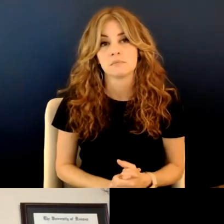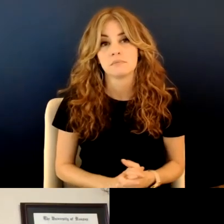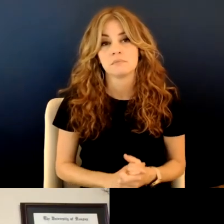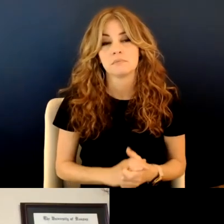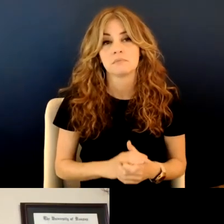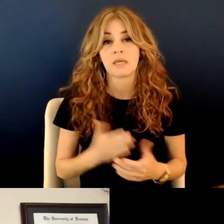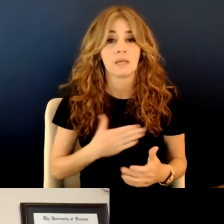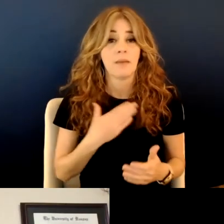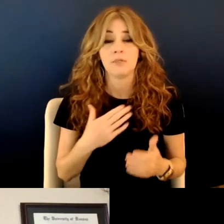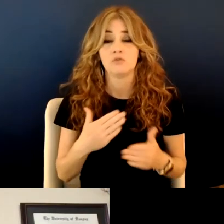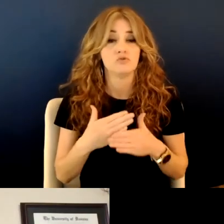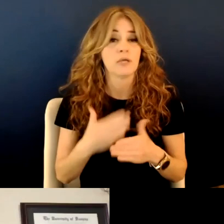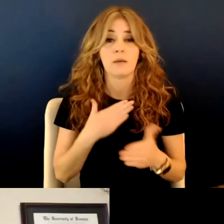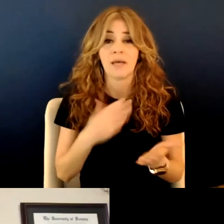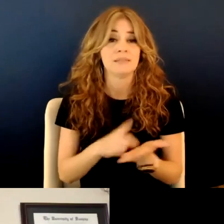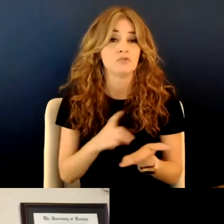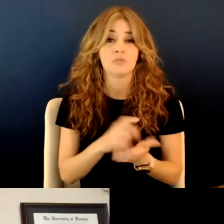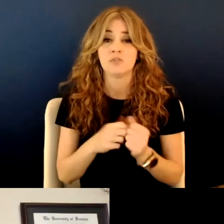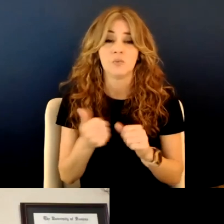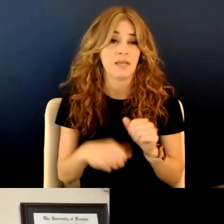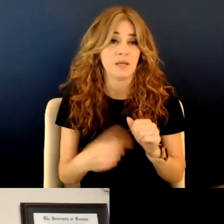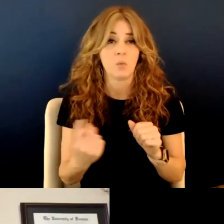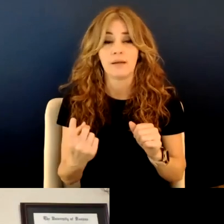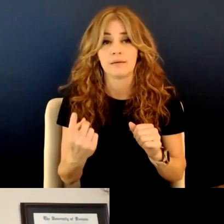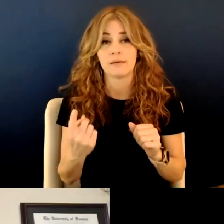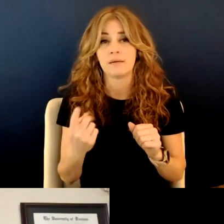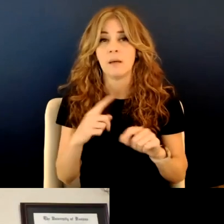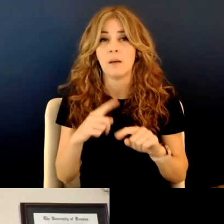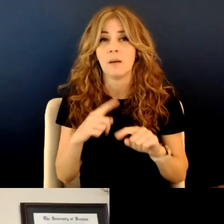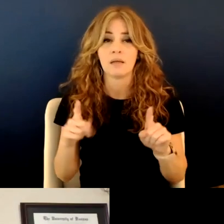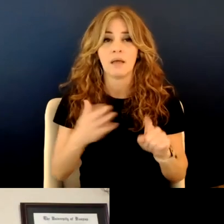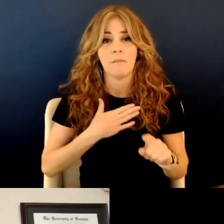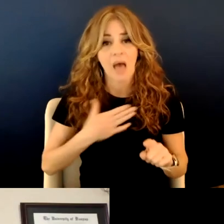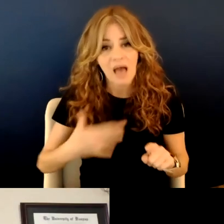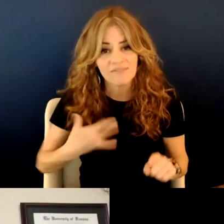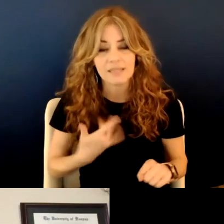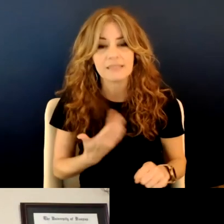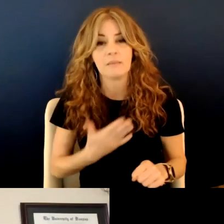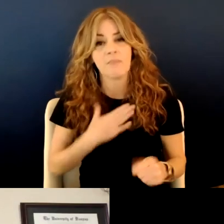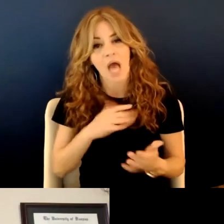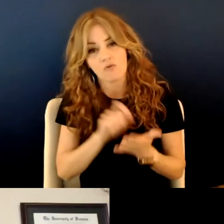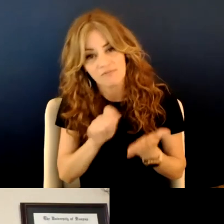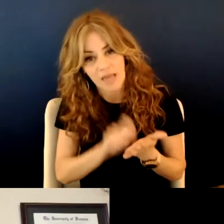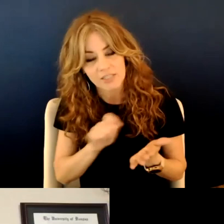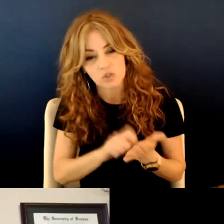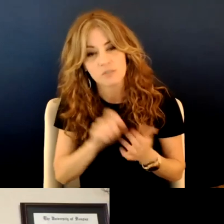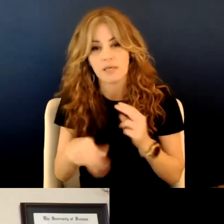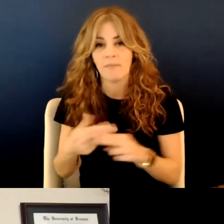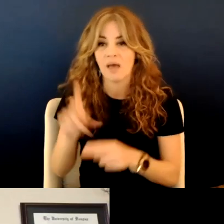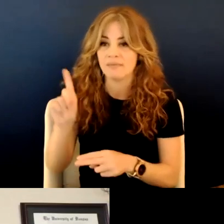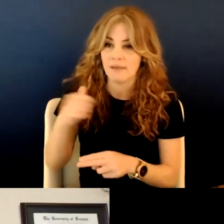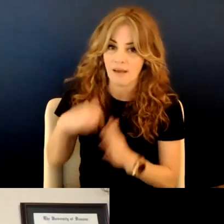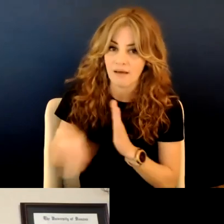my dissertation with anybody who's interested. It always just comes back to my feelings, my reflections about factual data that I've found.